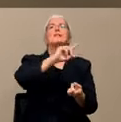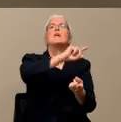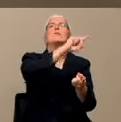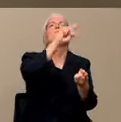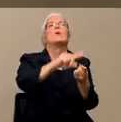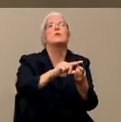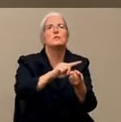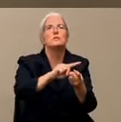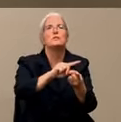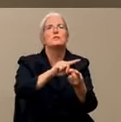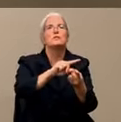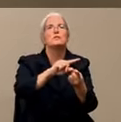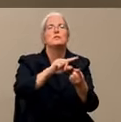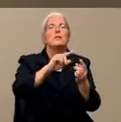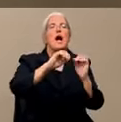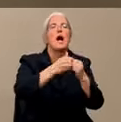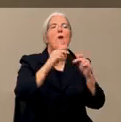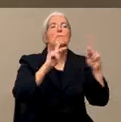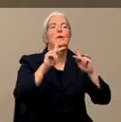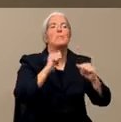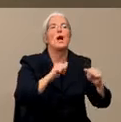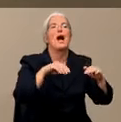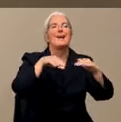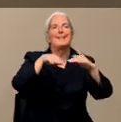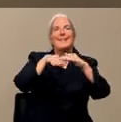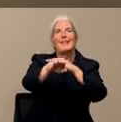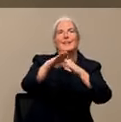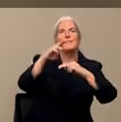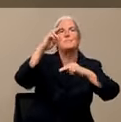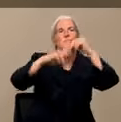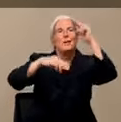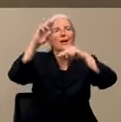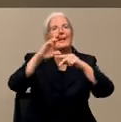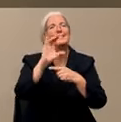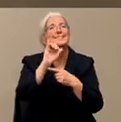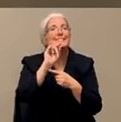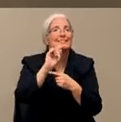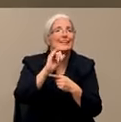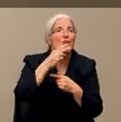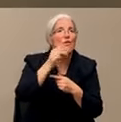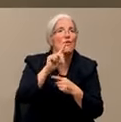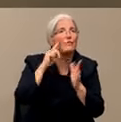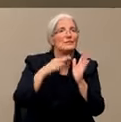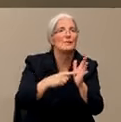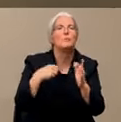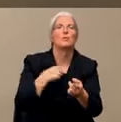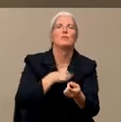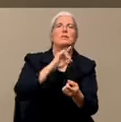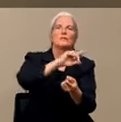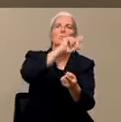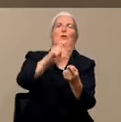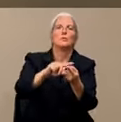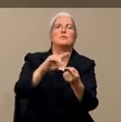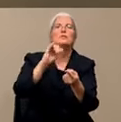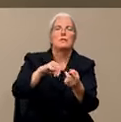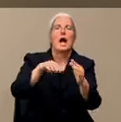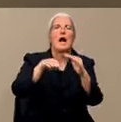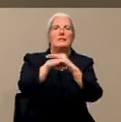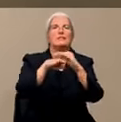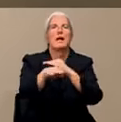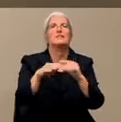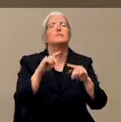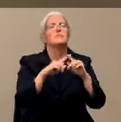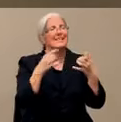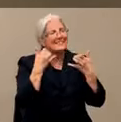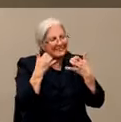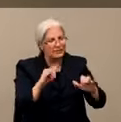into City Hall for city services, but they're still available by phone and they're still available